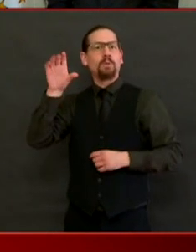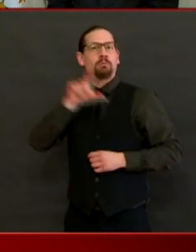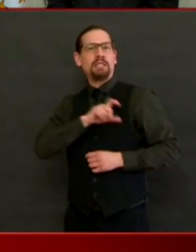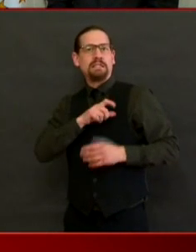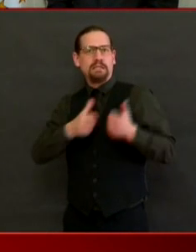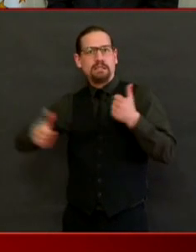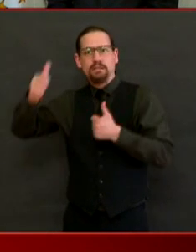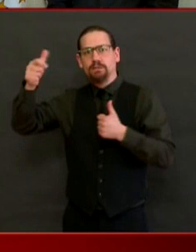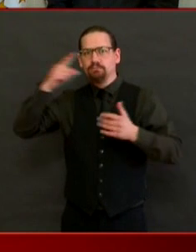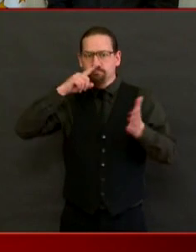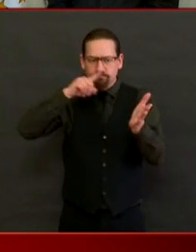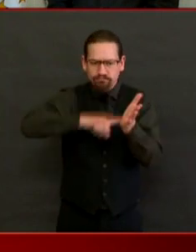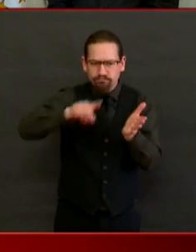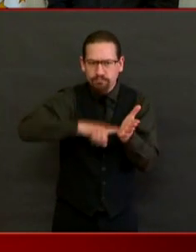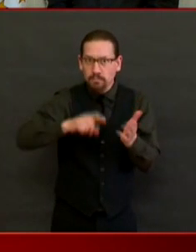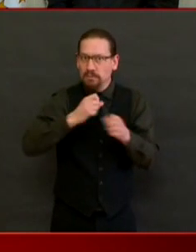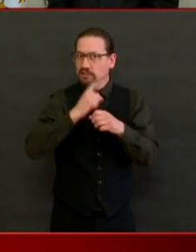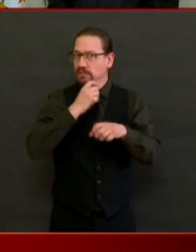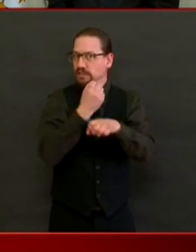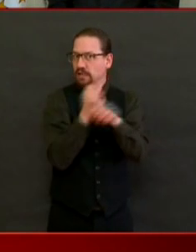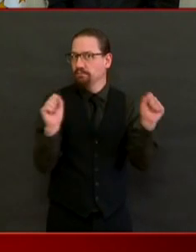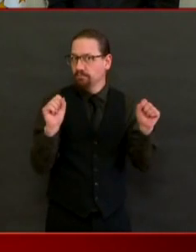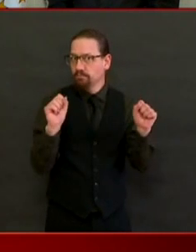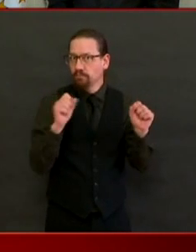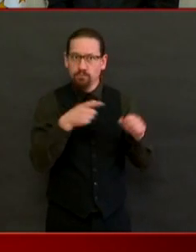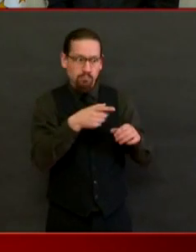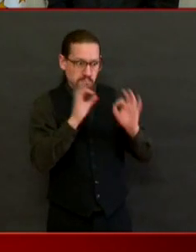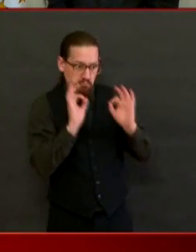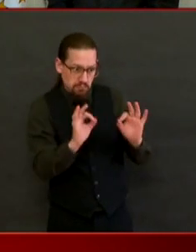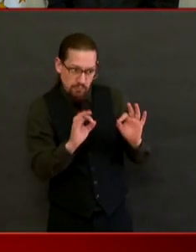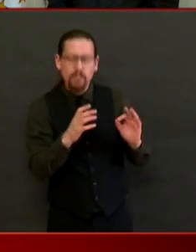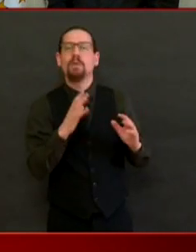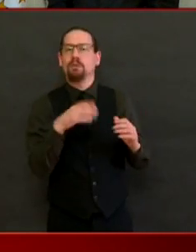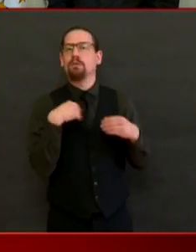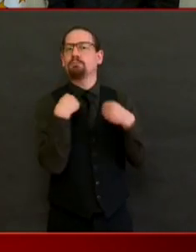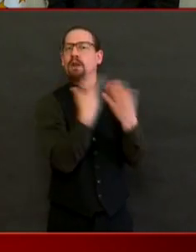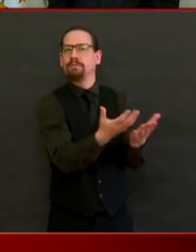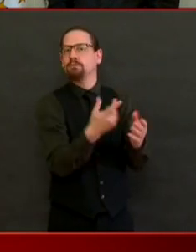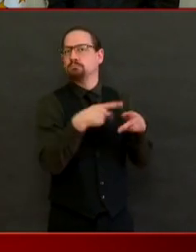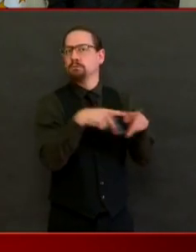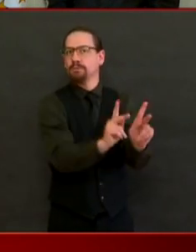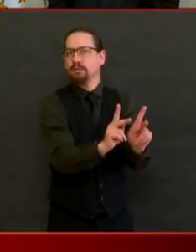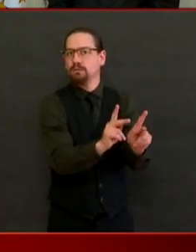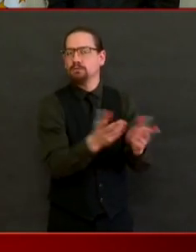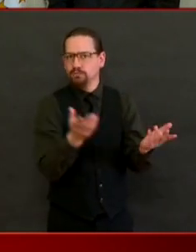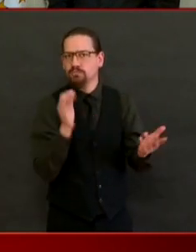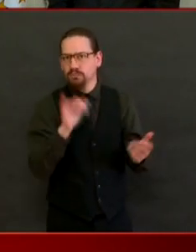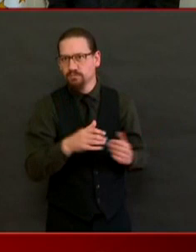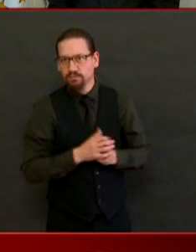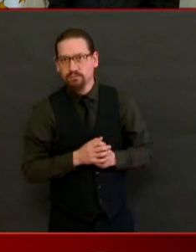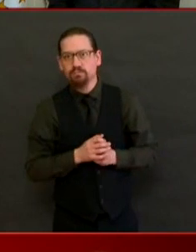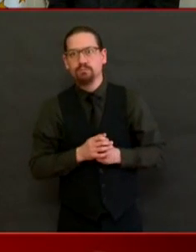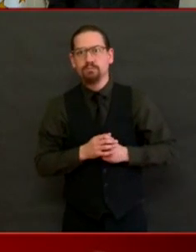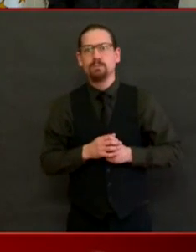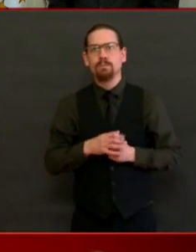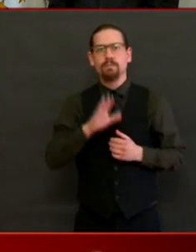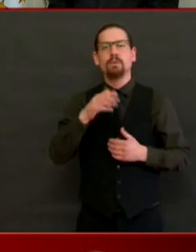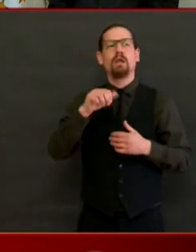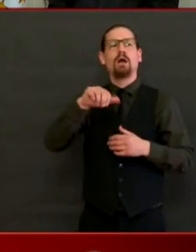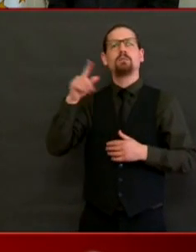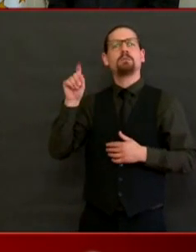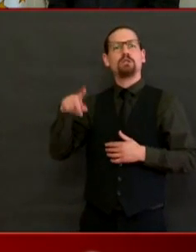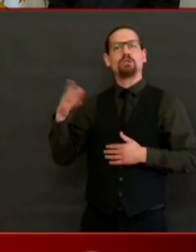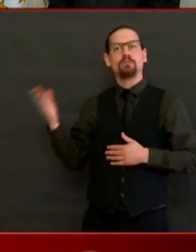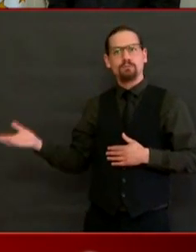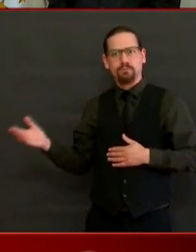the time they need to conduct the background checks. Next question is from Michael Bailo of Motif Magazine. Hero pay is